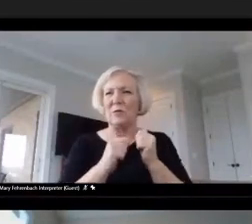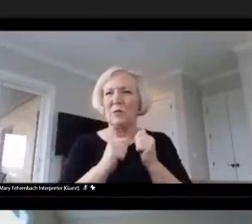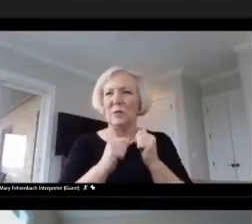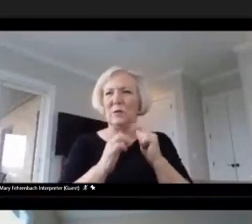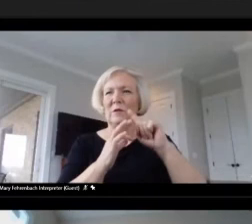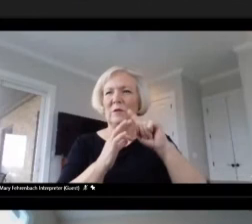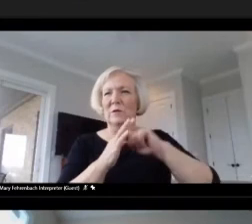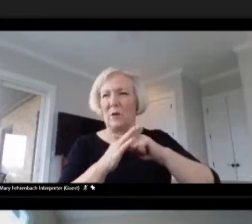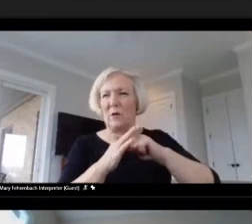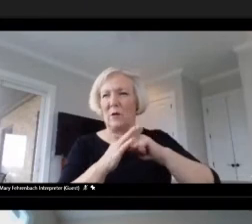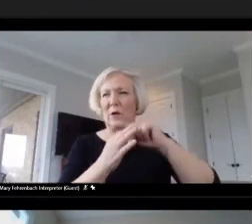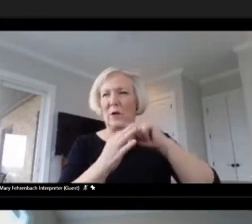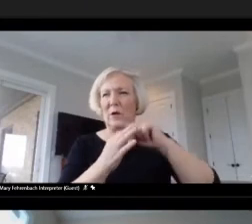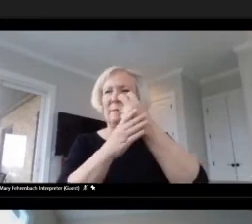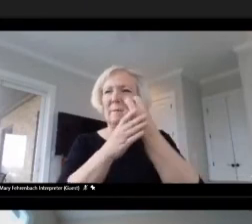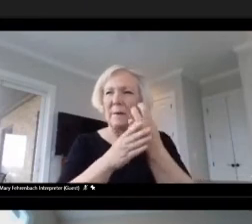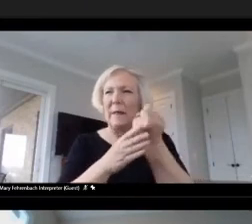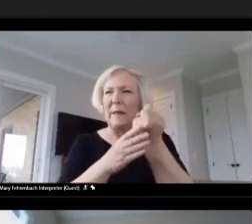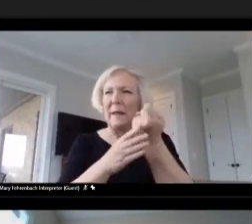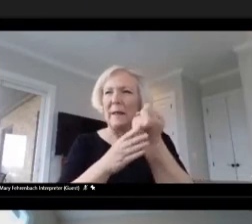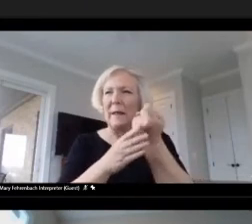school or with your colleagues.